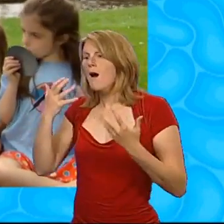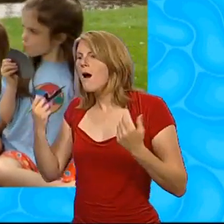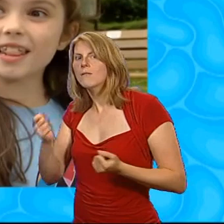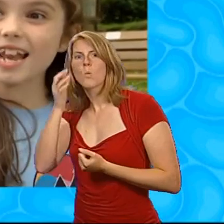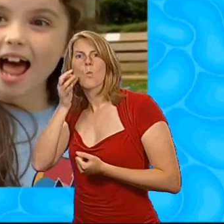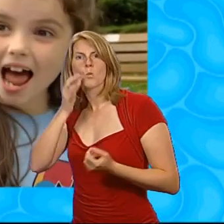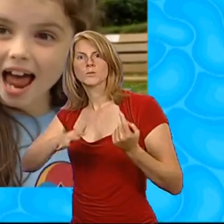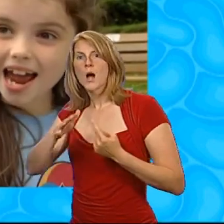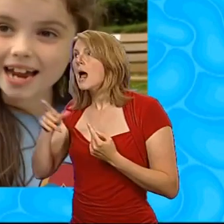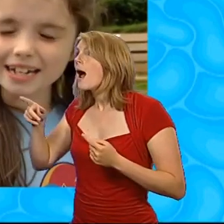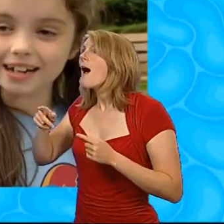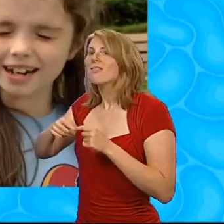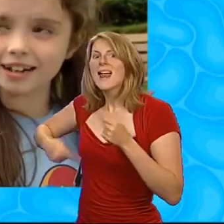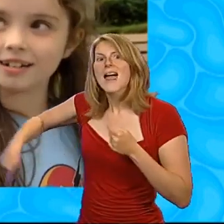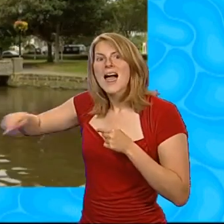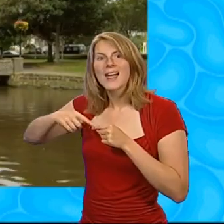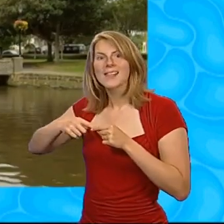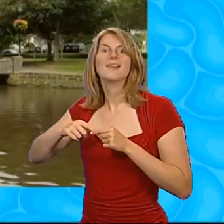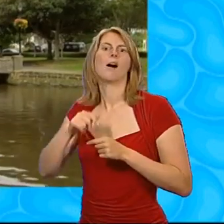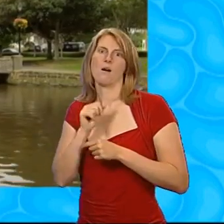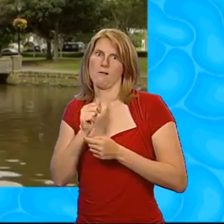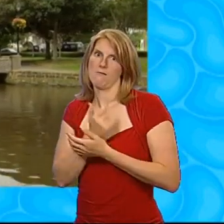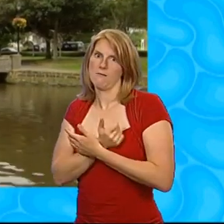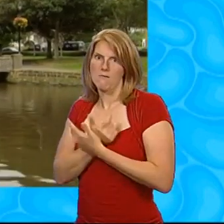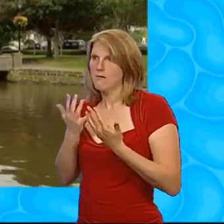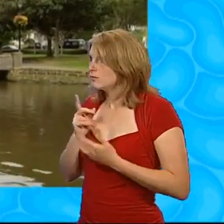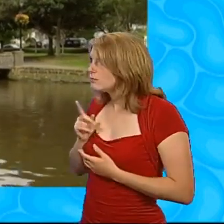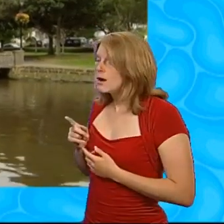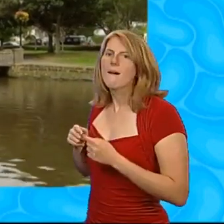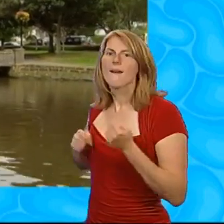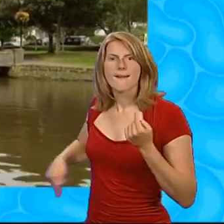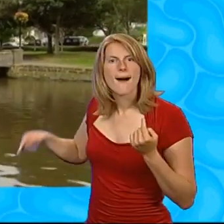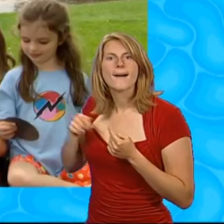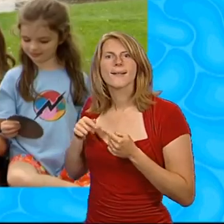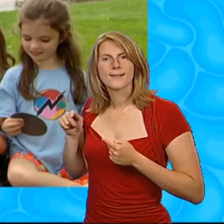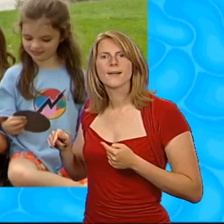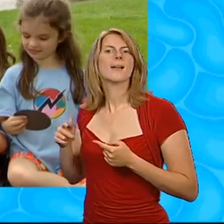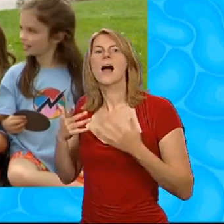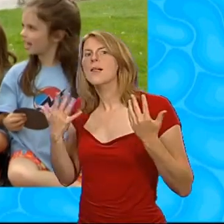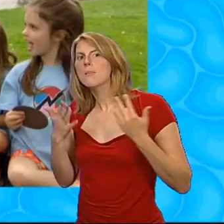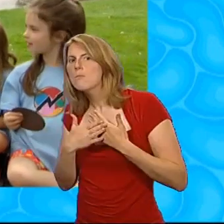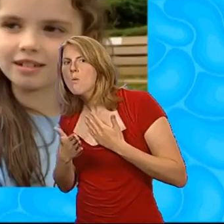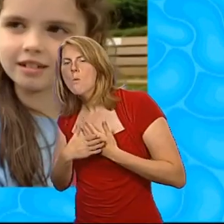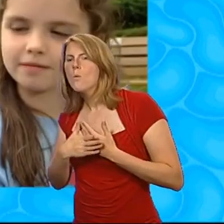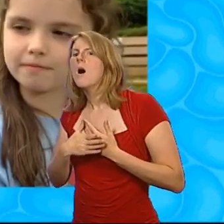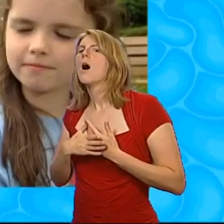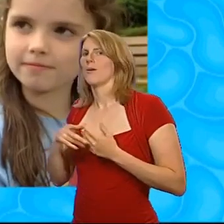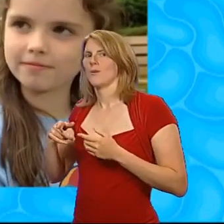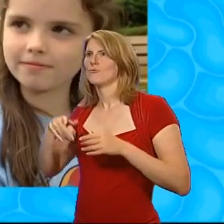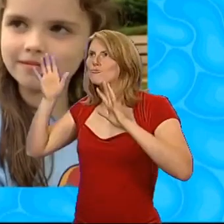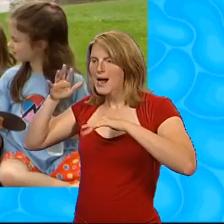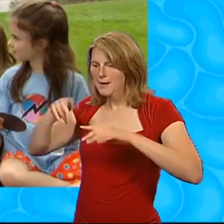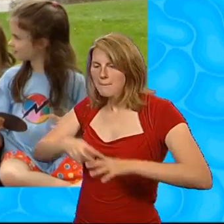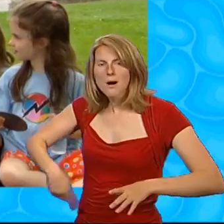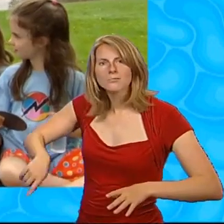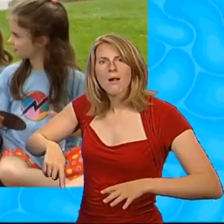Like... The lake! Yeah, that's right. There's lots of water in the lake. Can you think of anywhere else? Puddles.